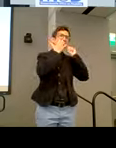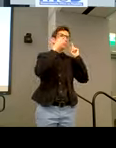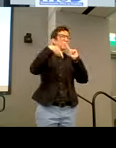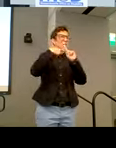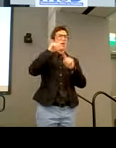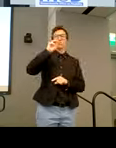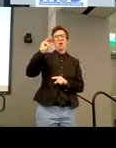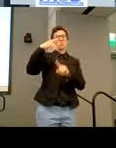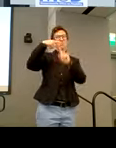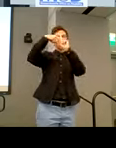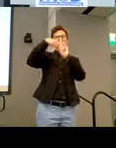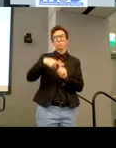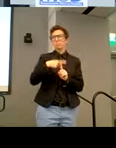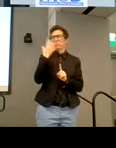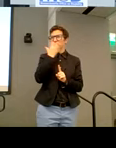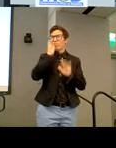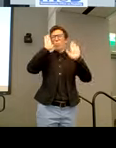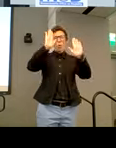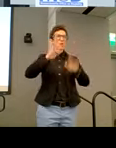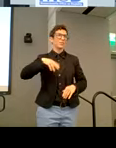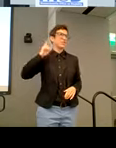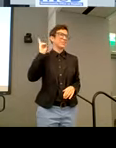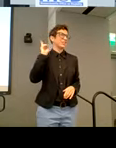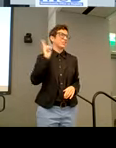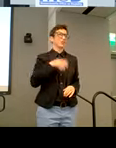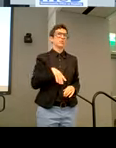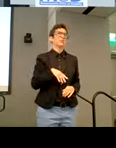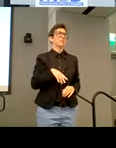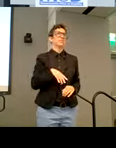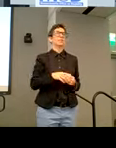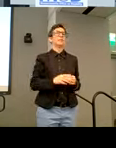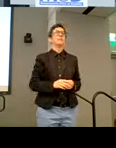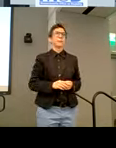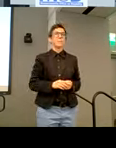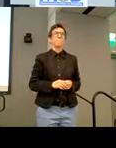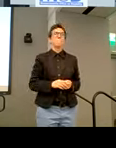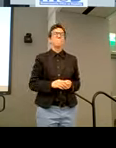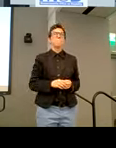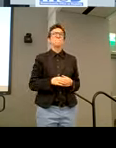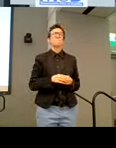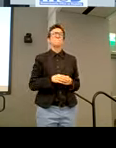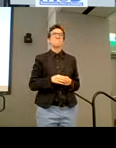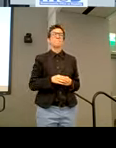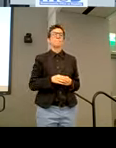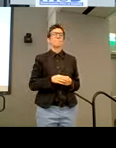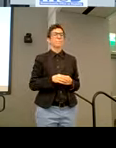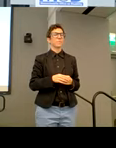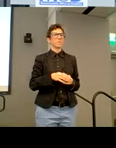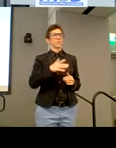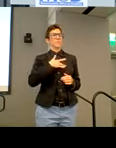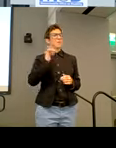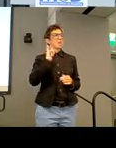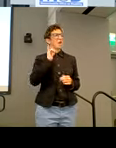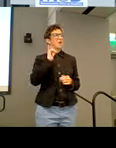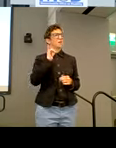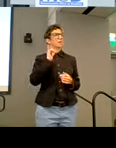is just wonderful. And, and I was very, I felt that it was very